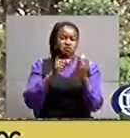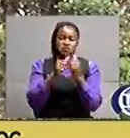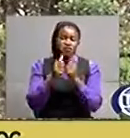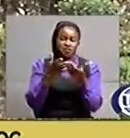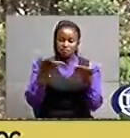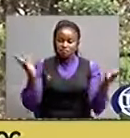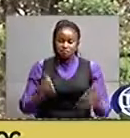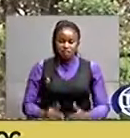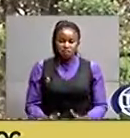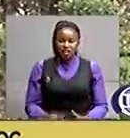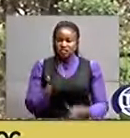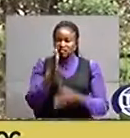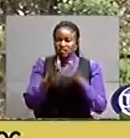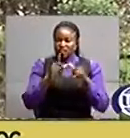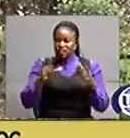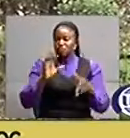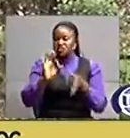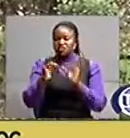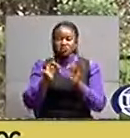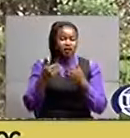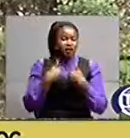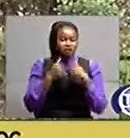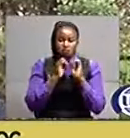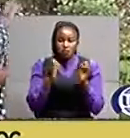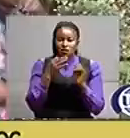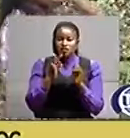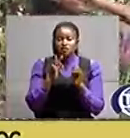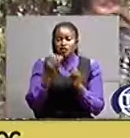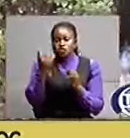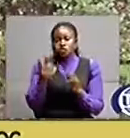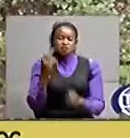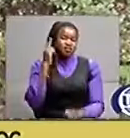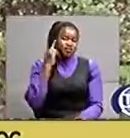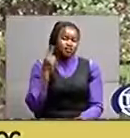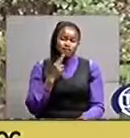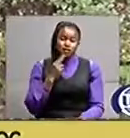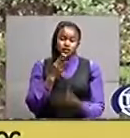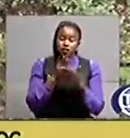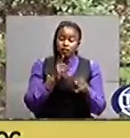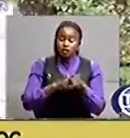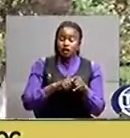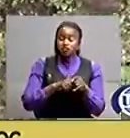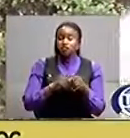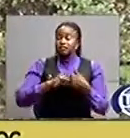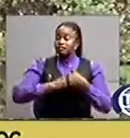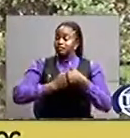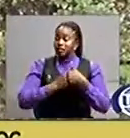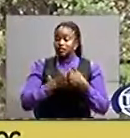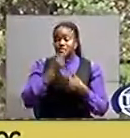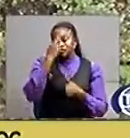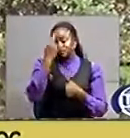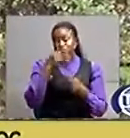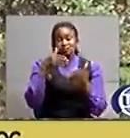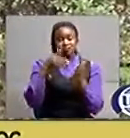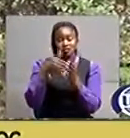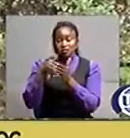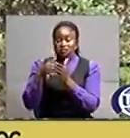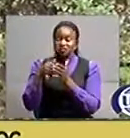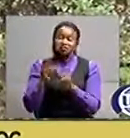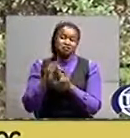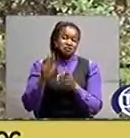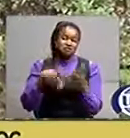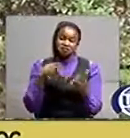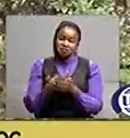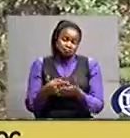don't have interpreters in case someone is deaf, so you find that some of those challenges fail some of these